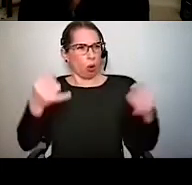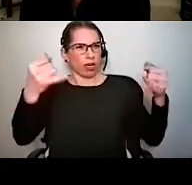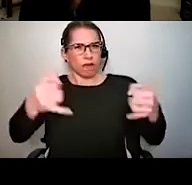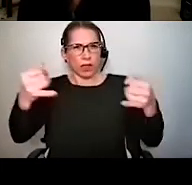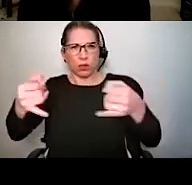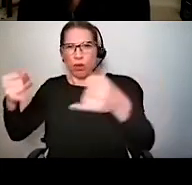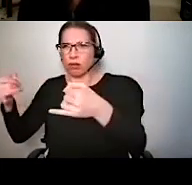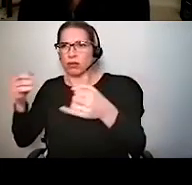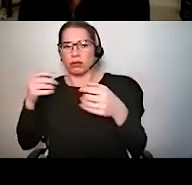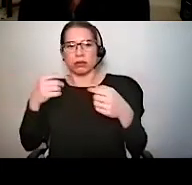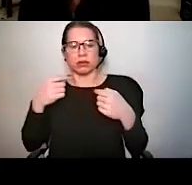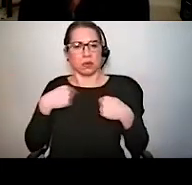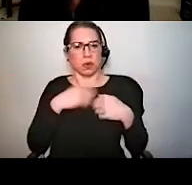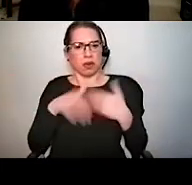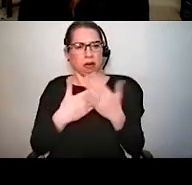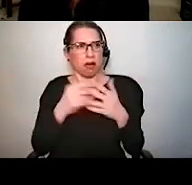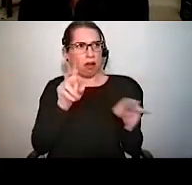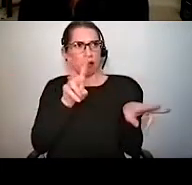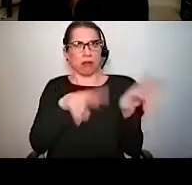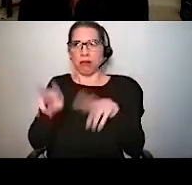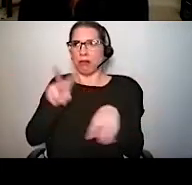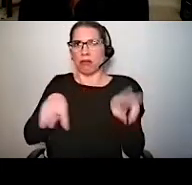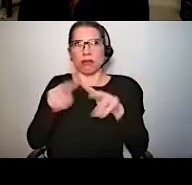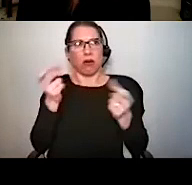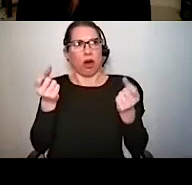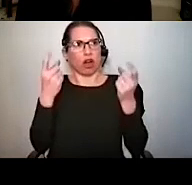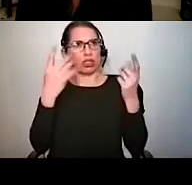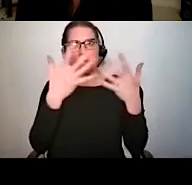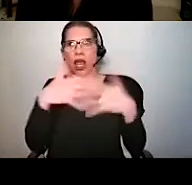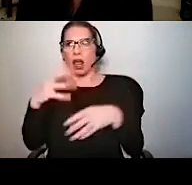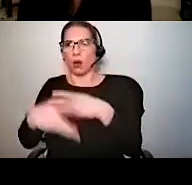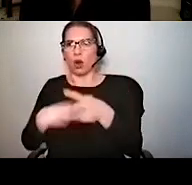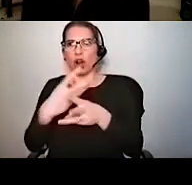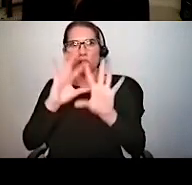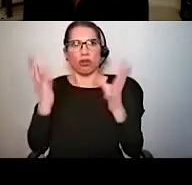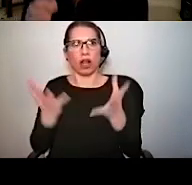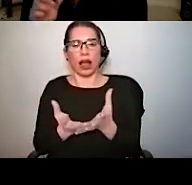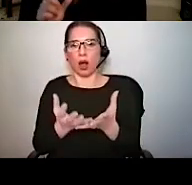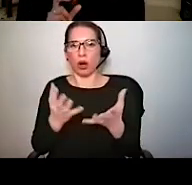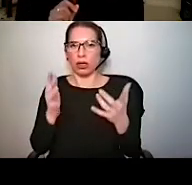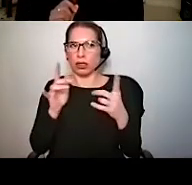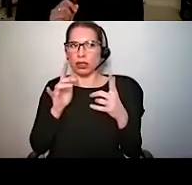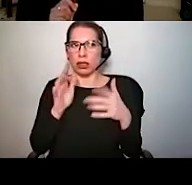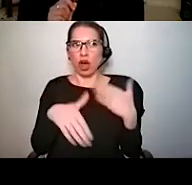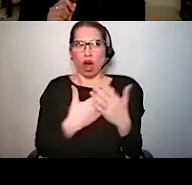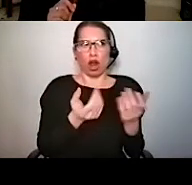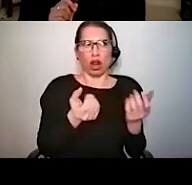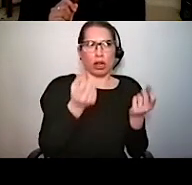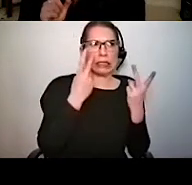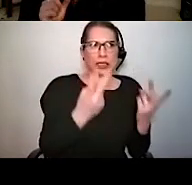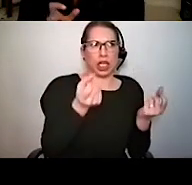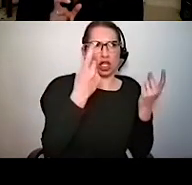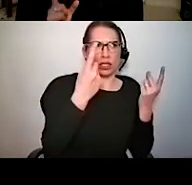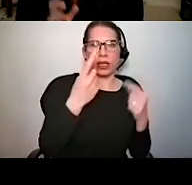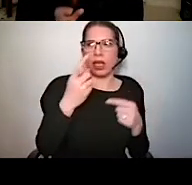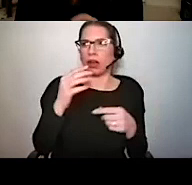happening in the world around us, yet still be so individual that the same experience can have